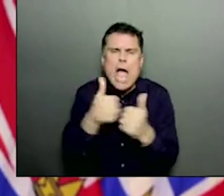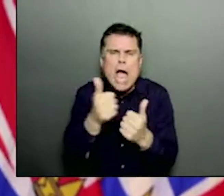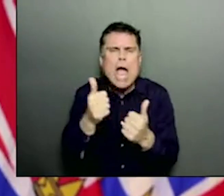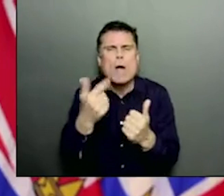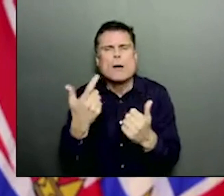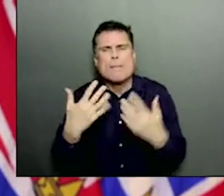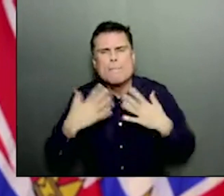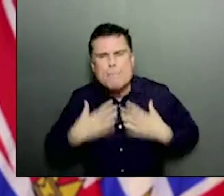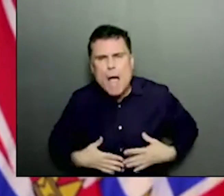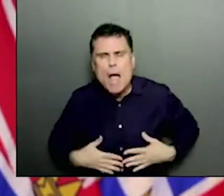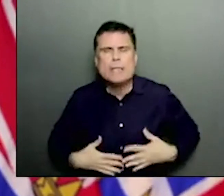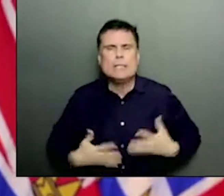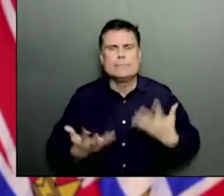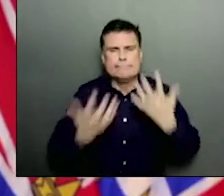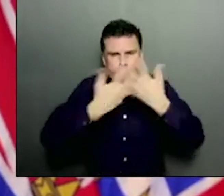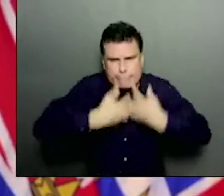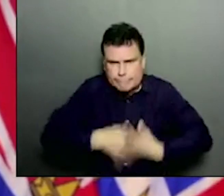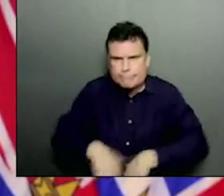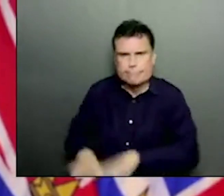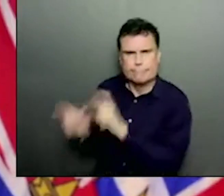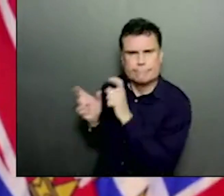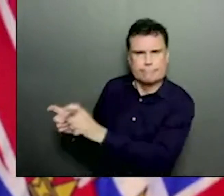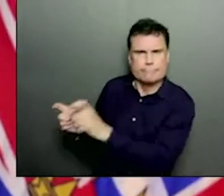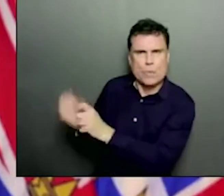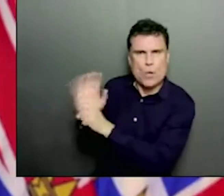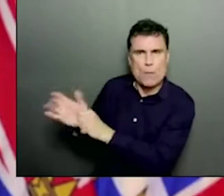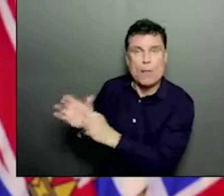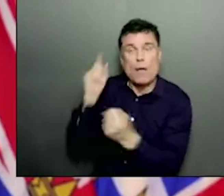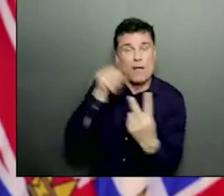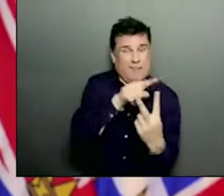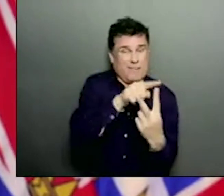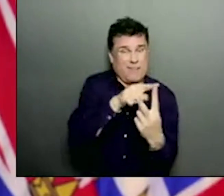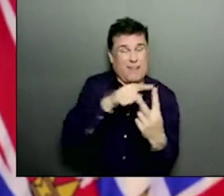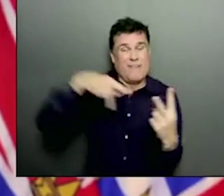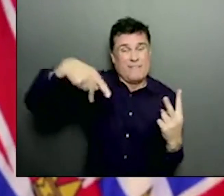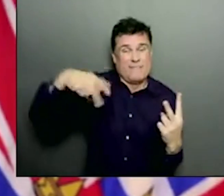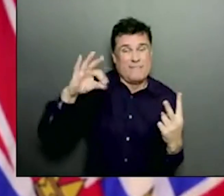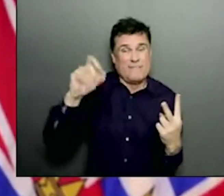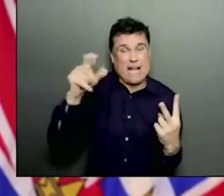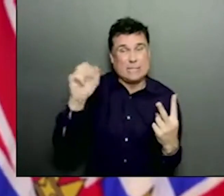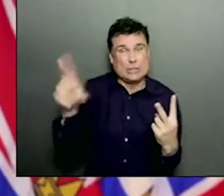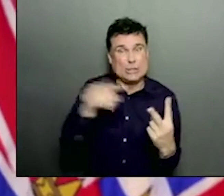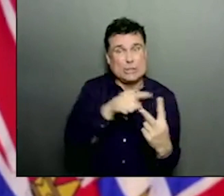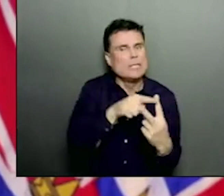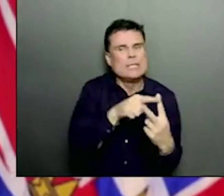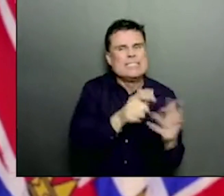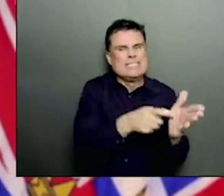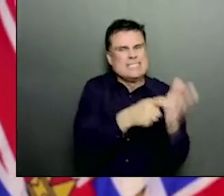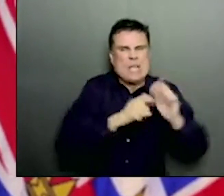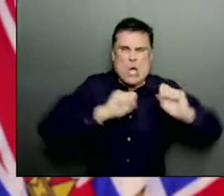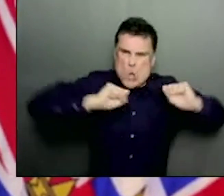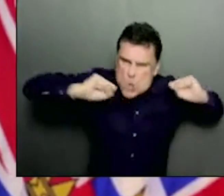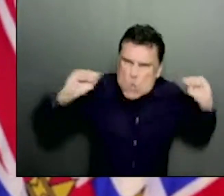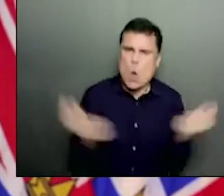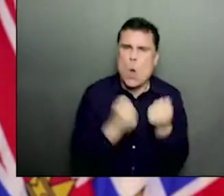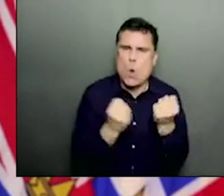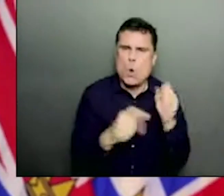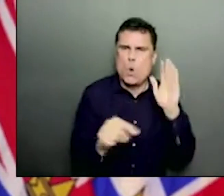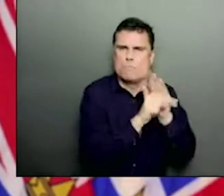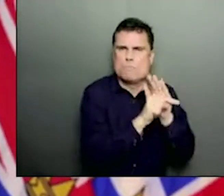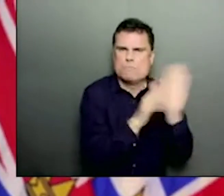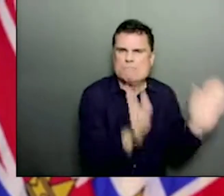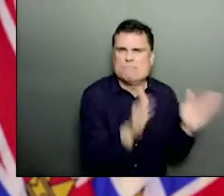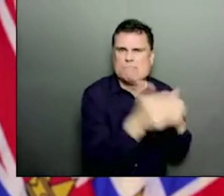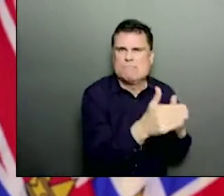stable the lipid nanoparticle is that's surrounding it, that gift wrapping, if you will, around the messenger RNA